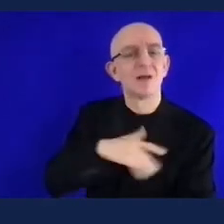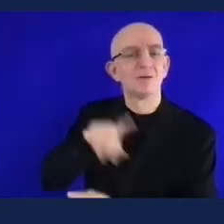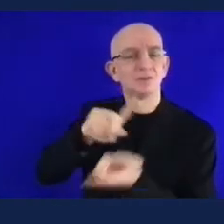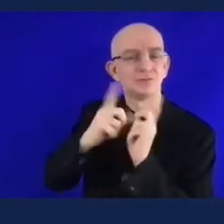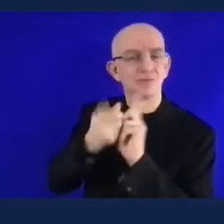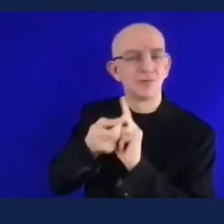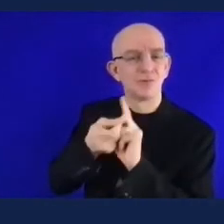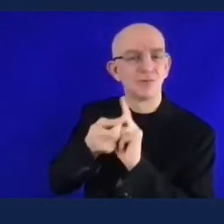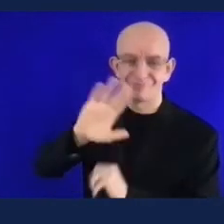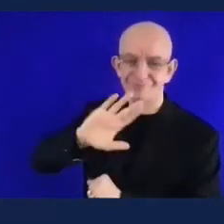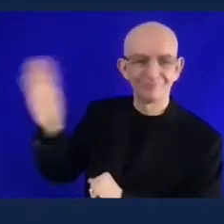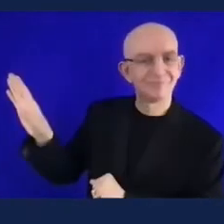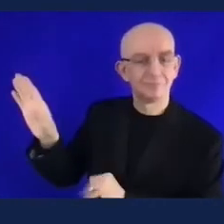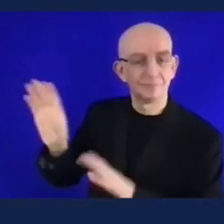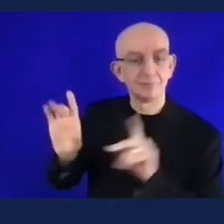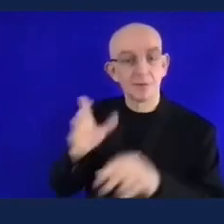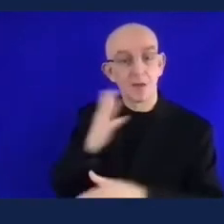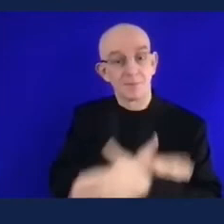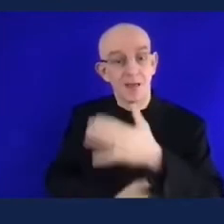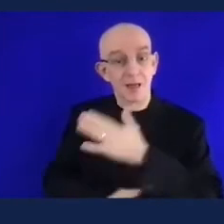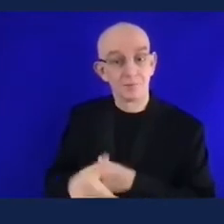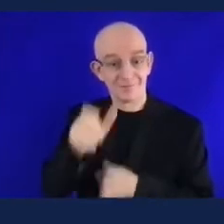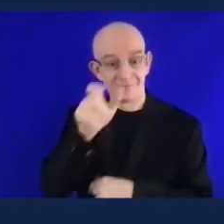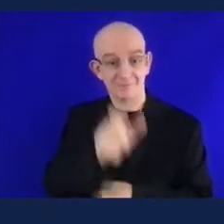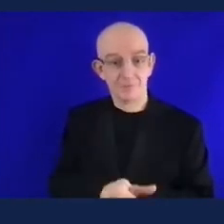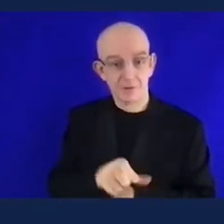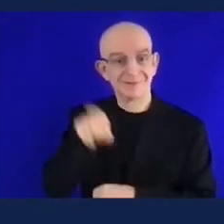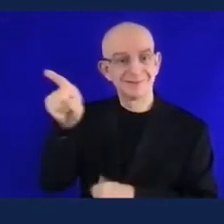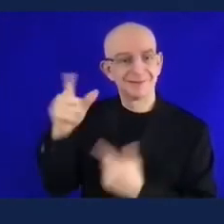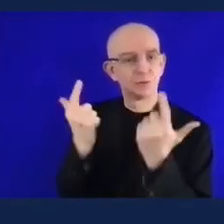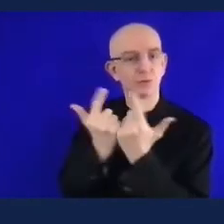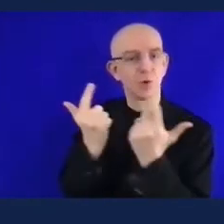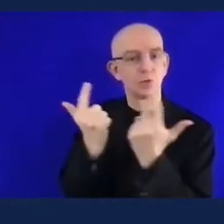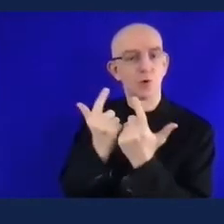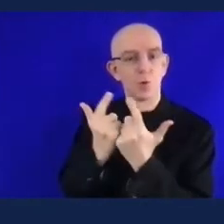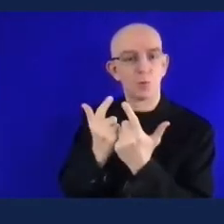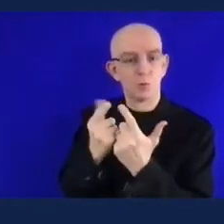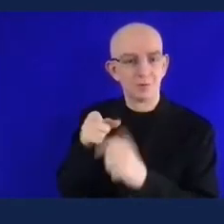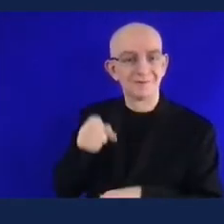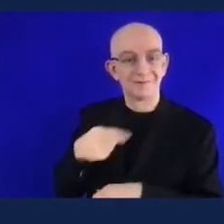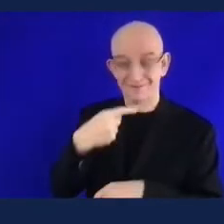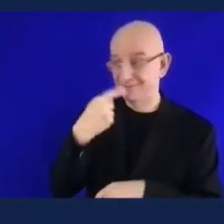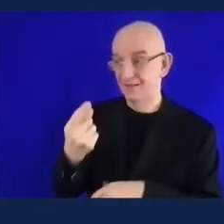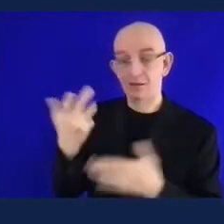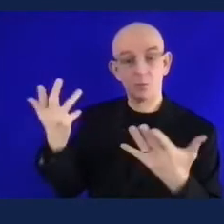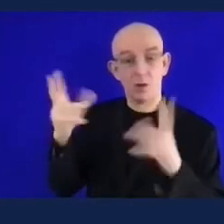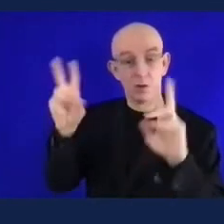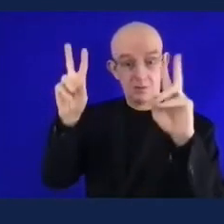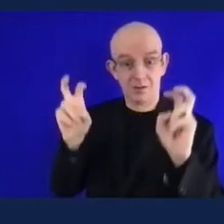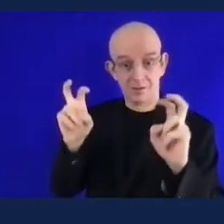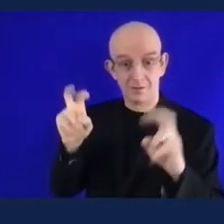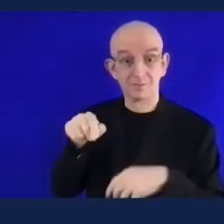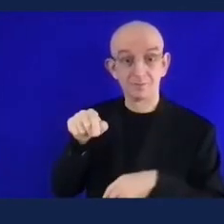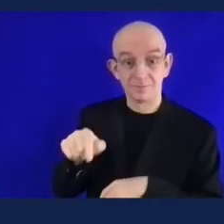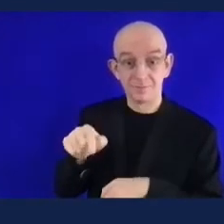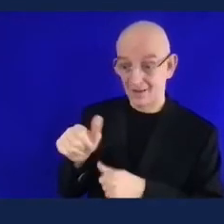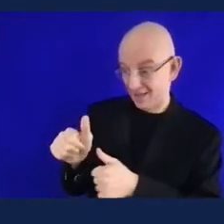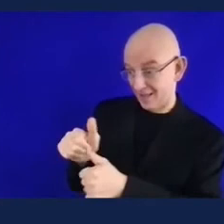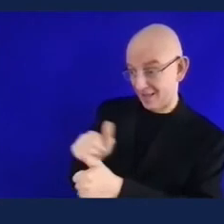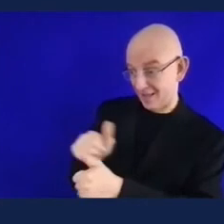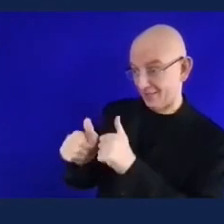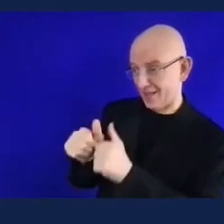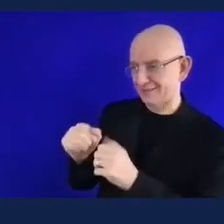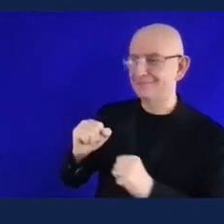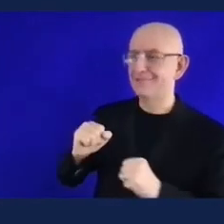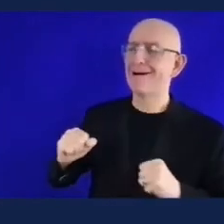attached to disability the world needs to change generally and i think it's really important that we that we all work together and this is the